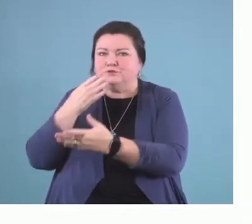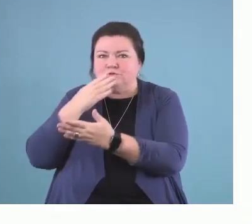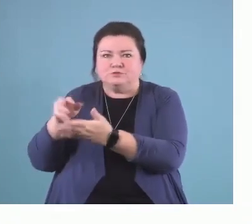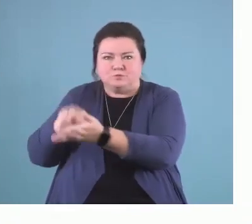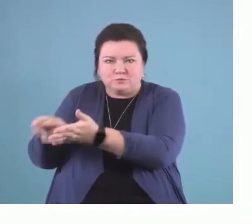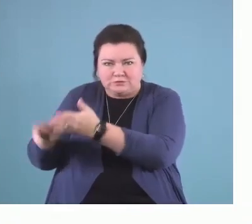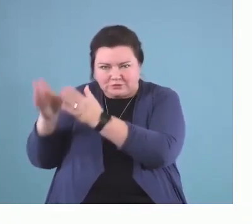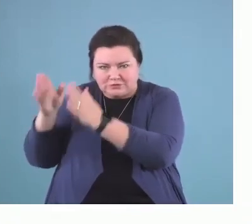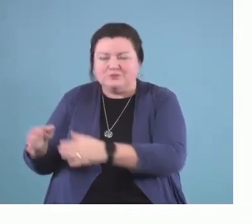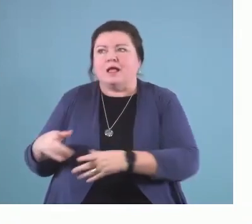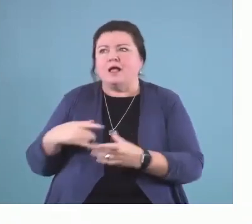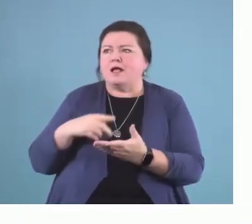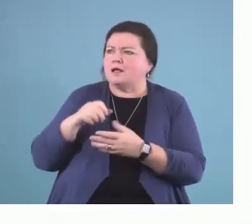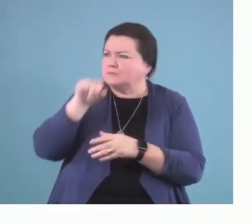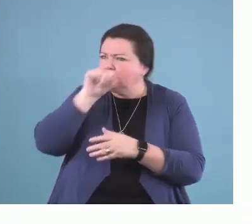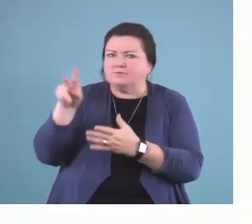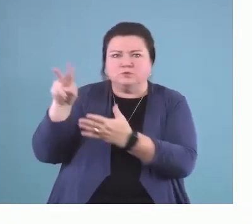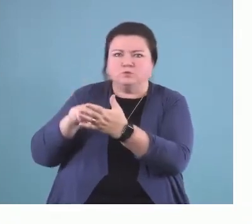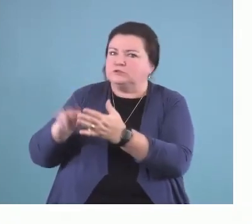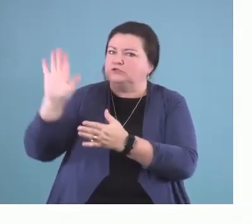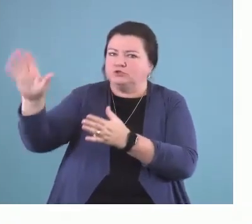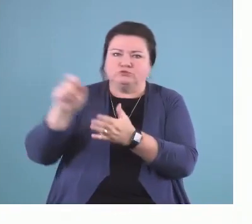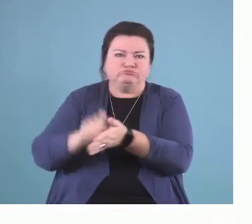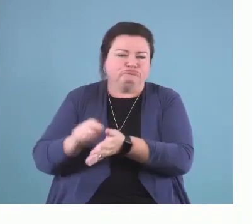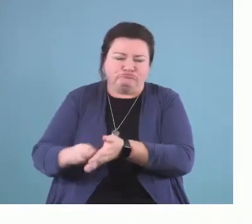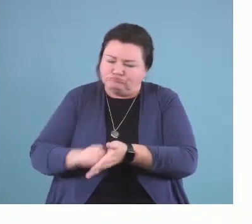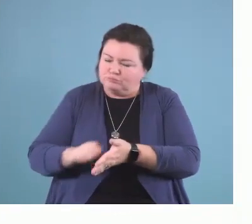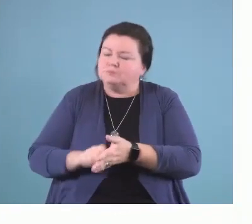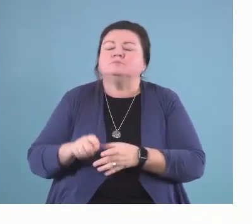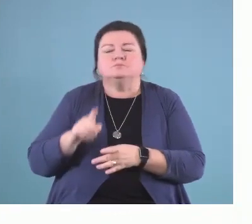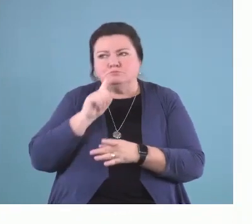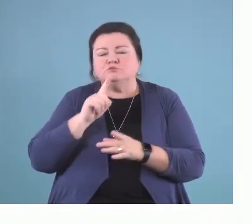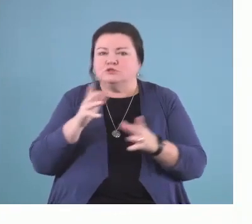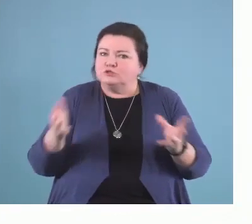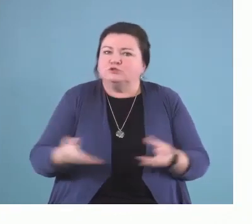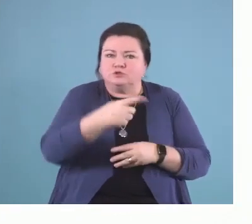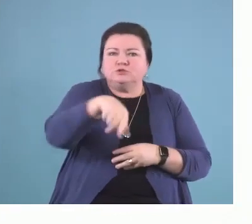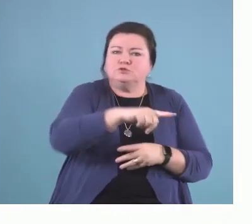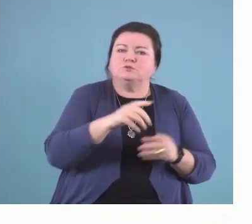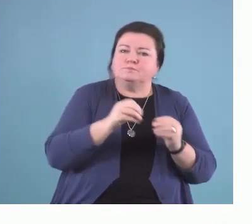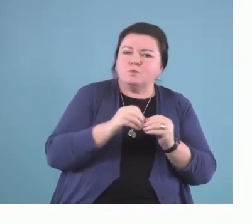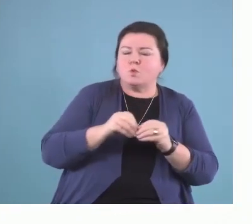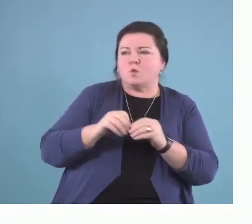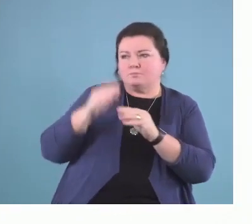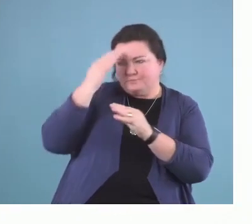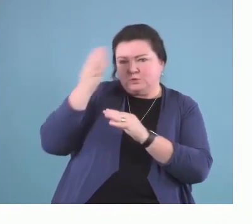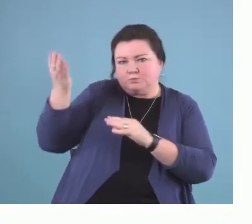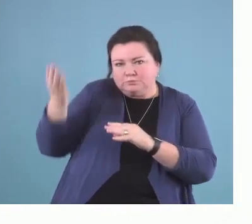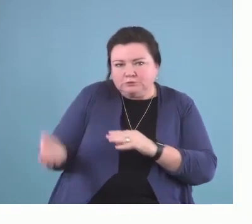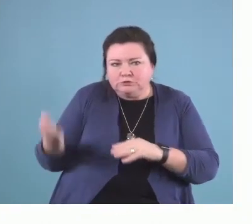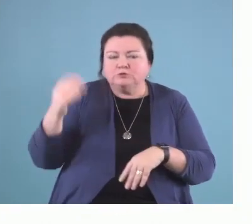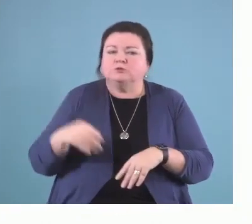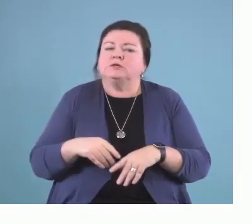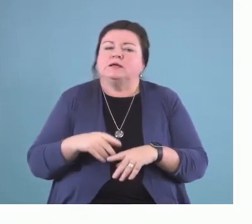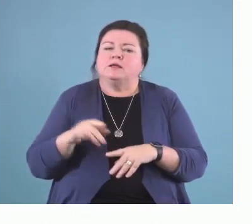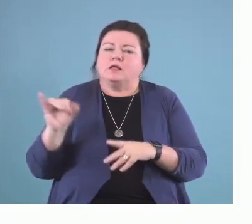love to read a lot of her stuff. So, she would be someone that I would encourage you to look up if you're interested in and to